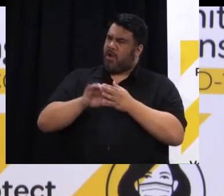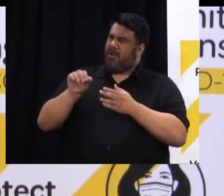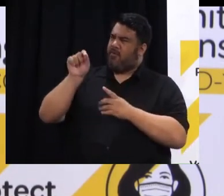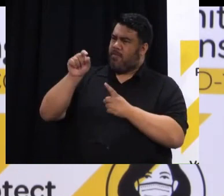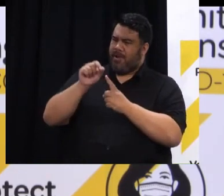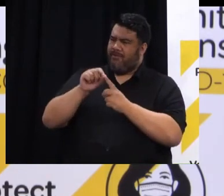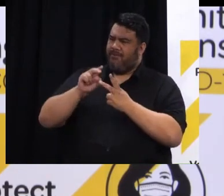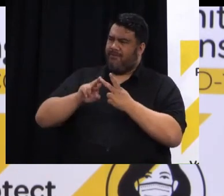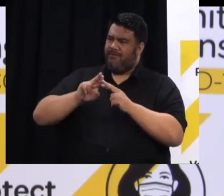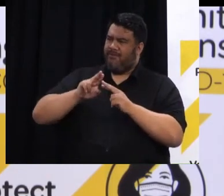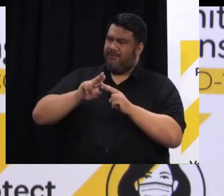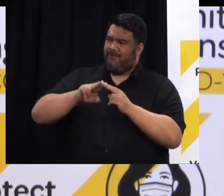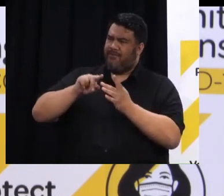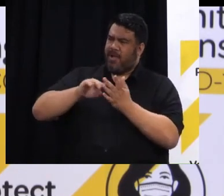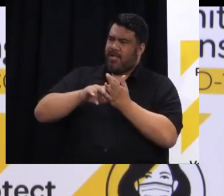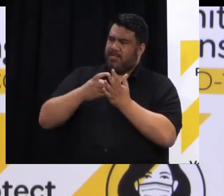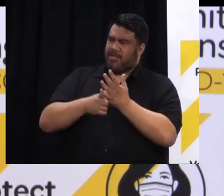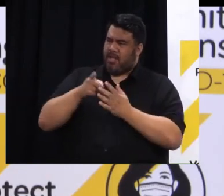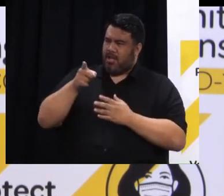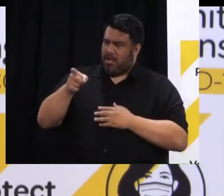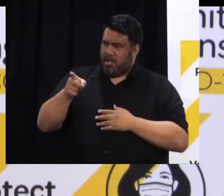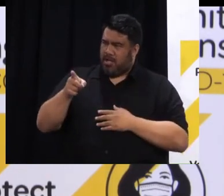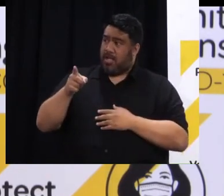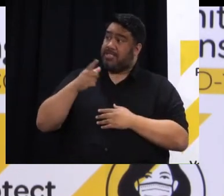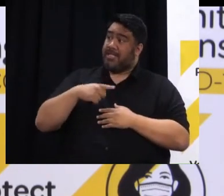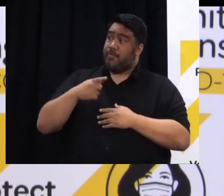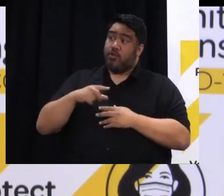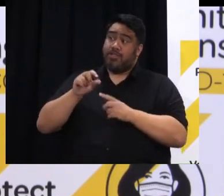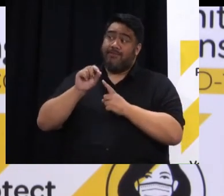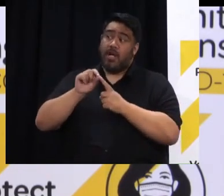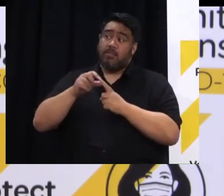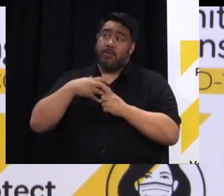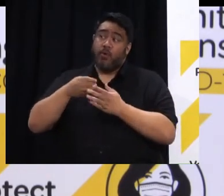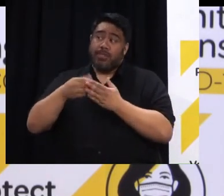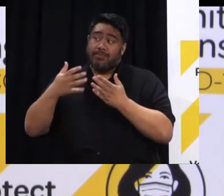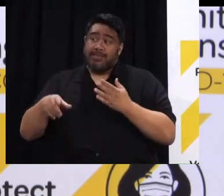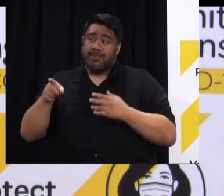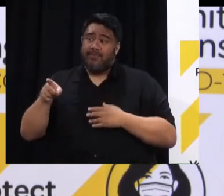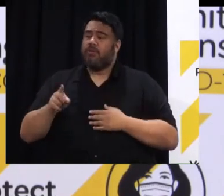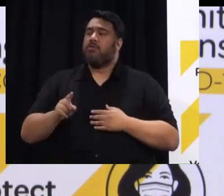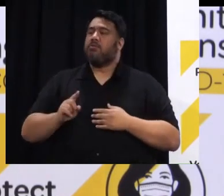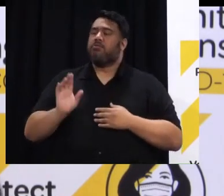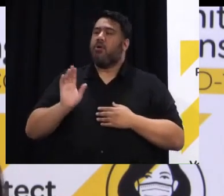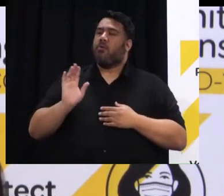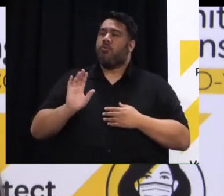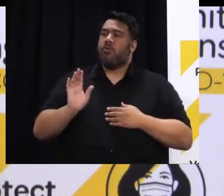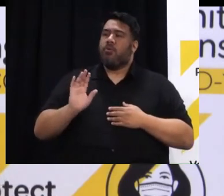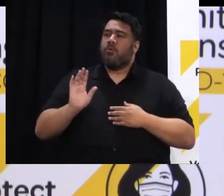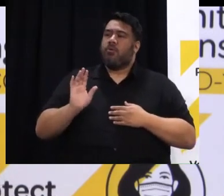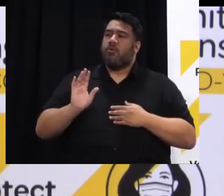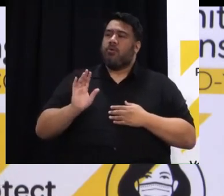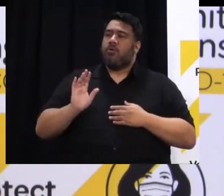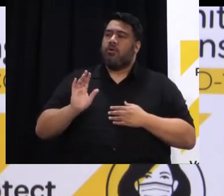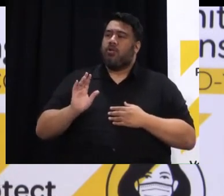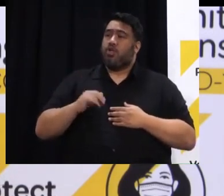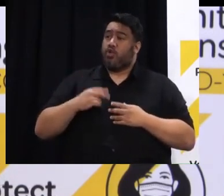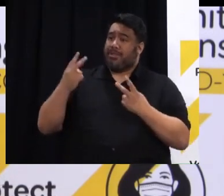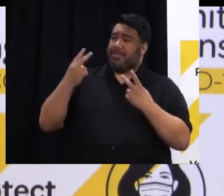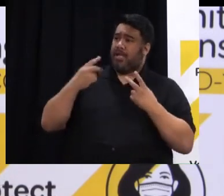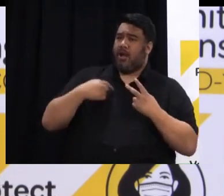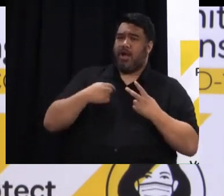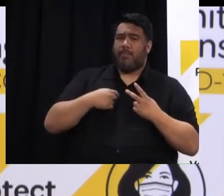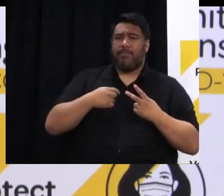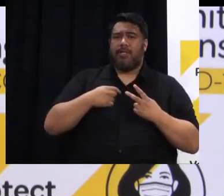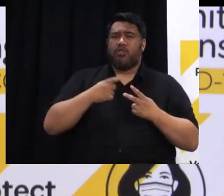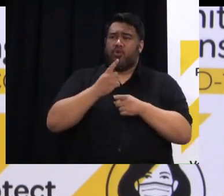premium over buying straight from Pfizer no I would say you can see in my fact that I'm using language like good